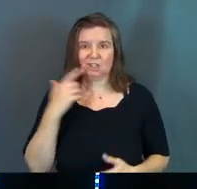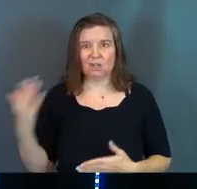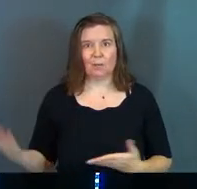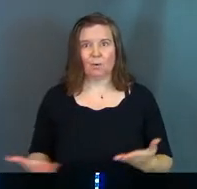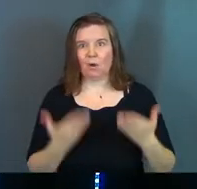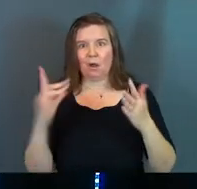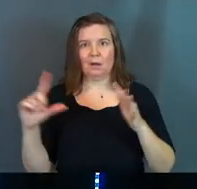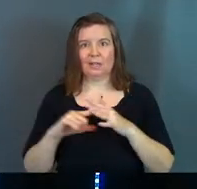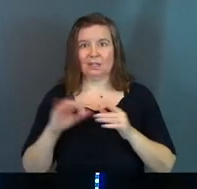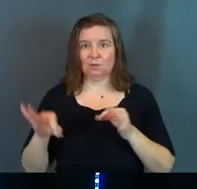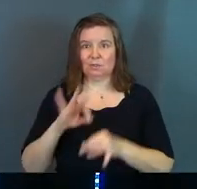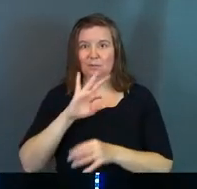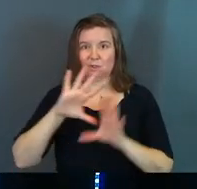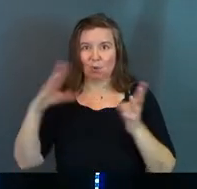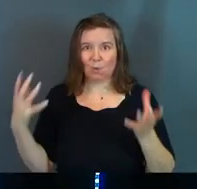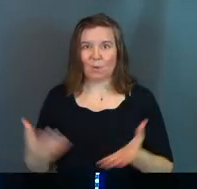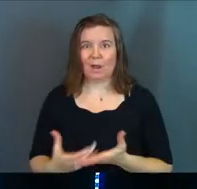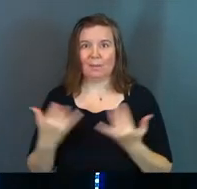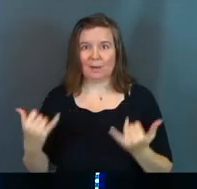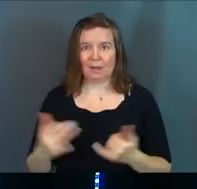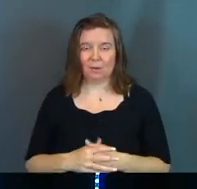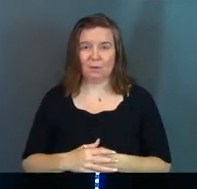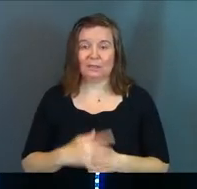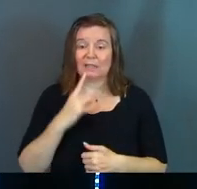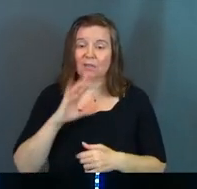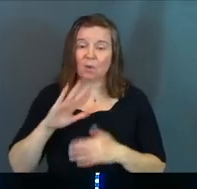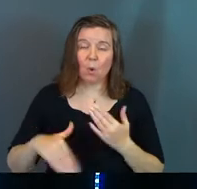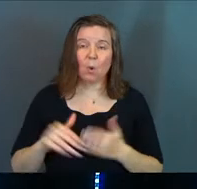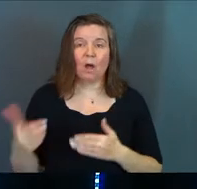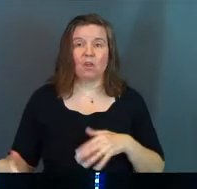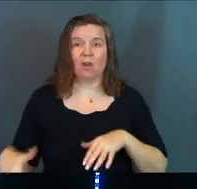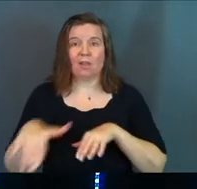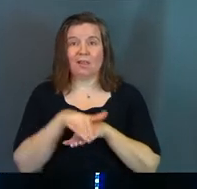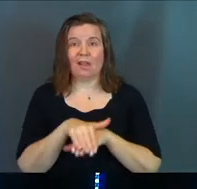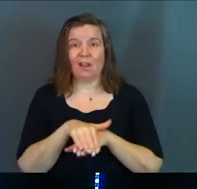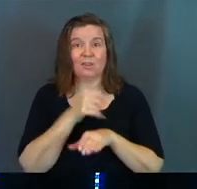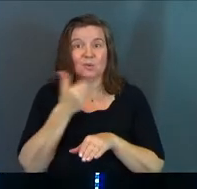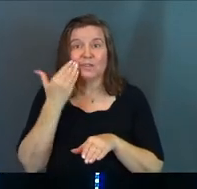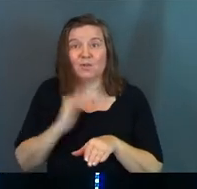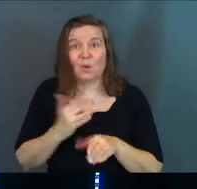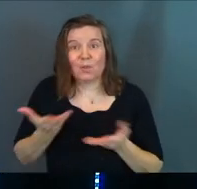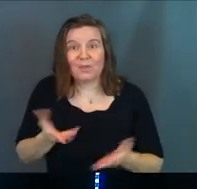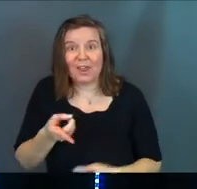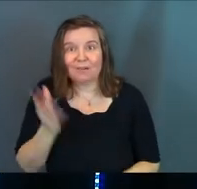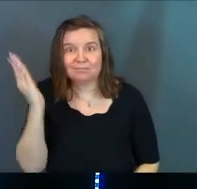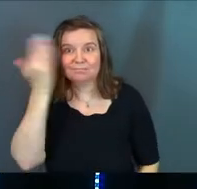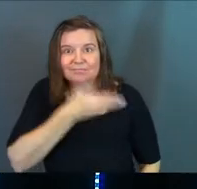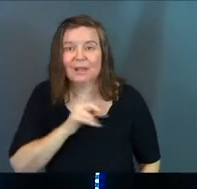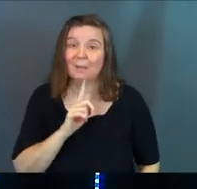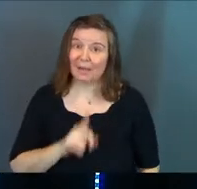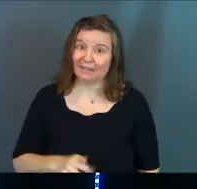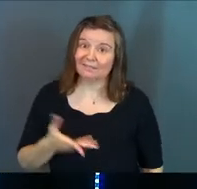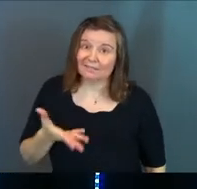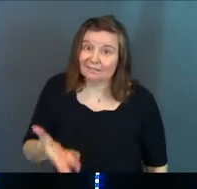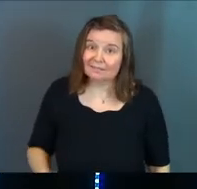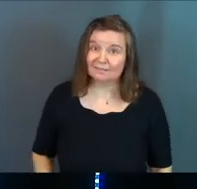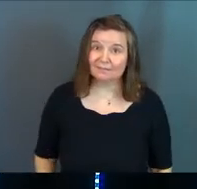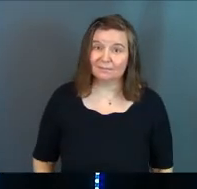brought the whole thing into the spiritual realm and said, there's a whole other layer of this and you didn't even know it existed, but it does.